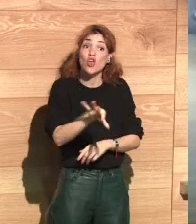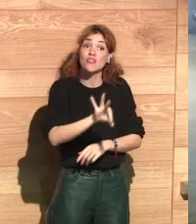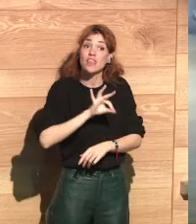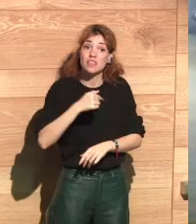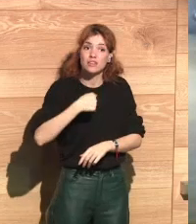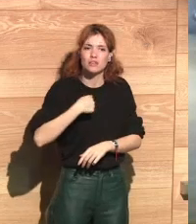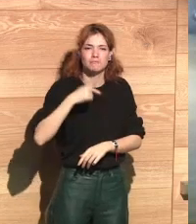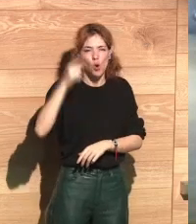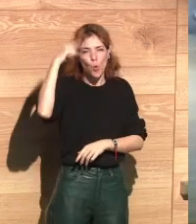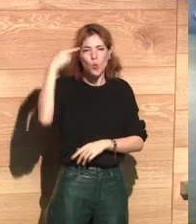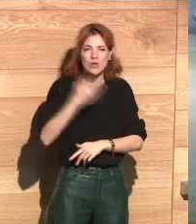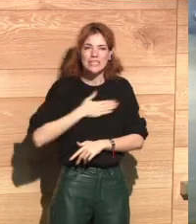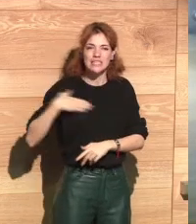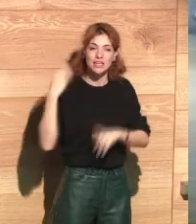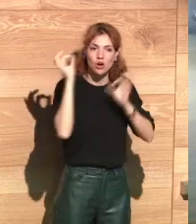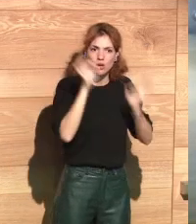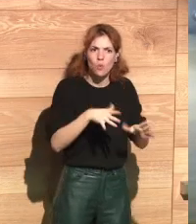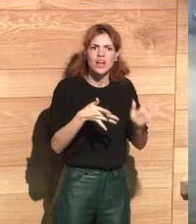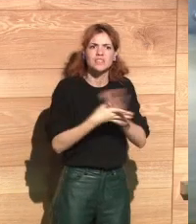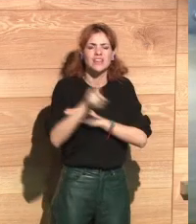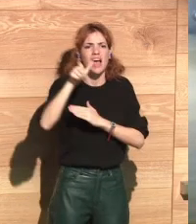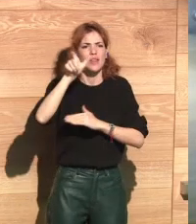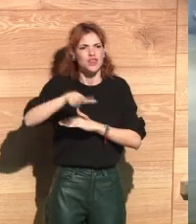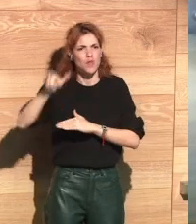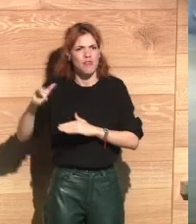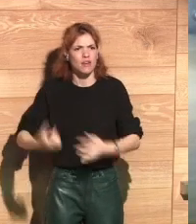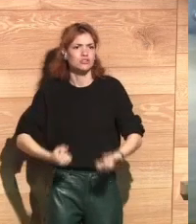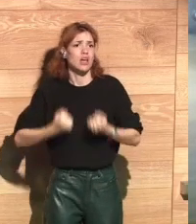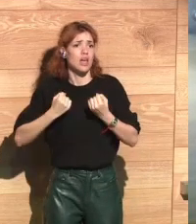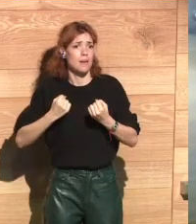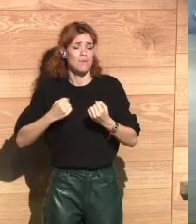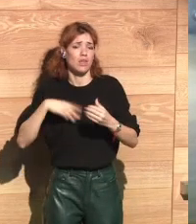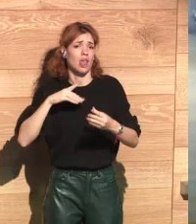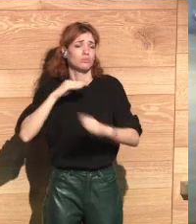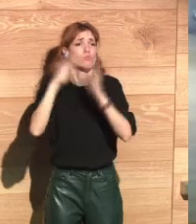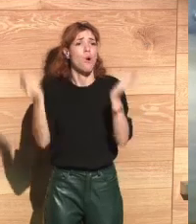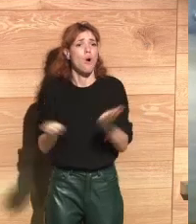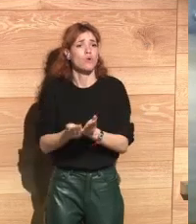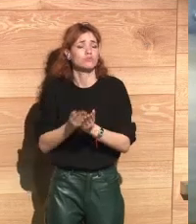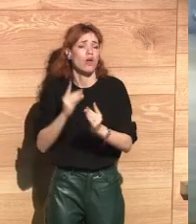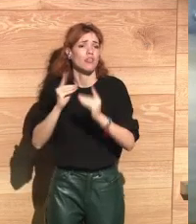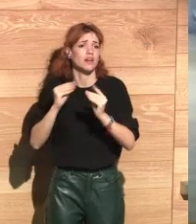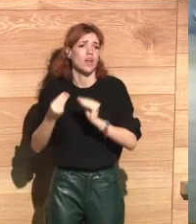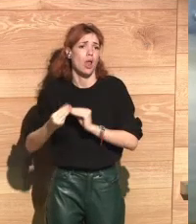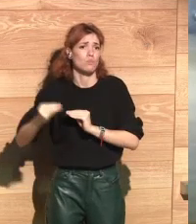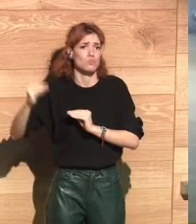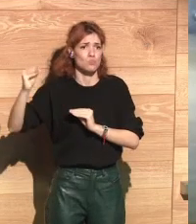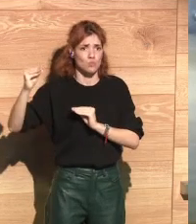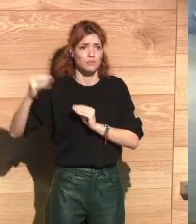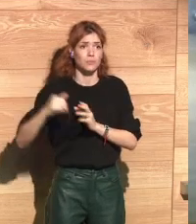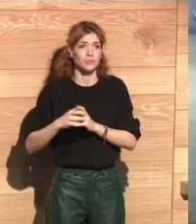the internet do not have any information about my personal life. And this is what I would like people to have,